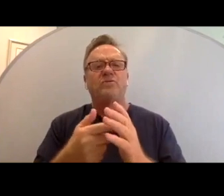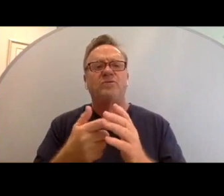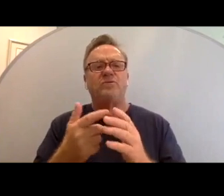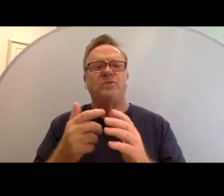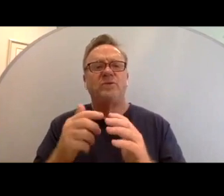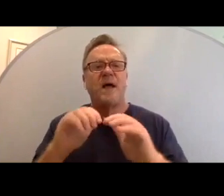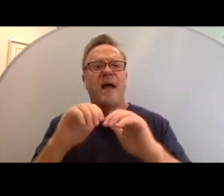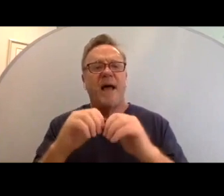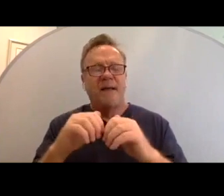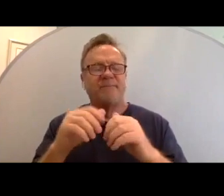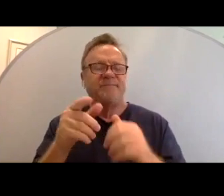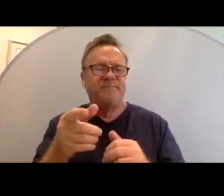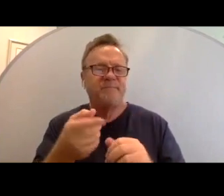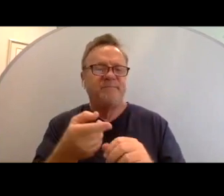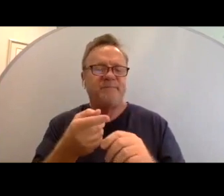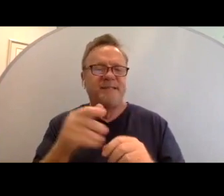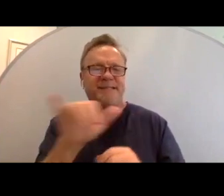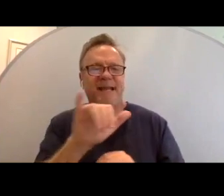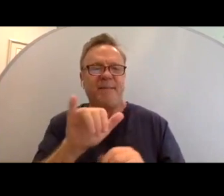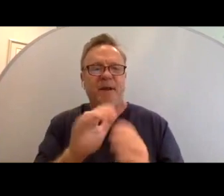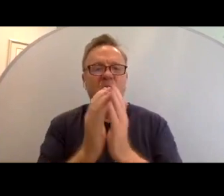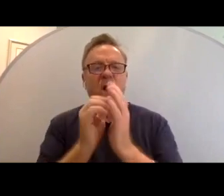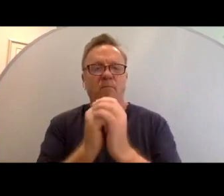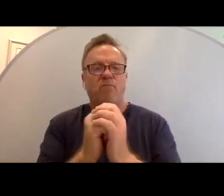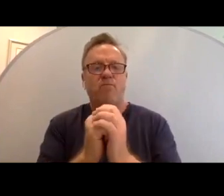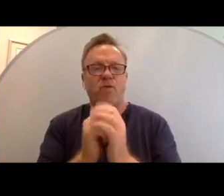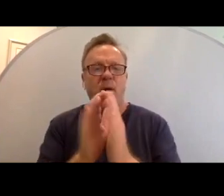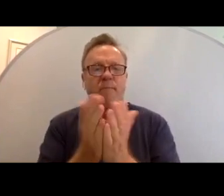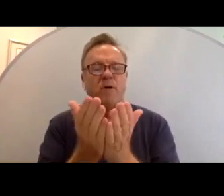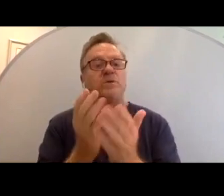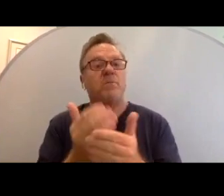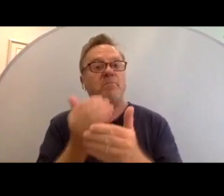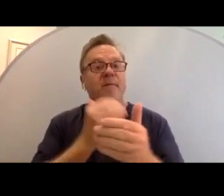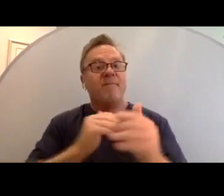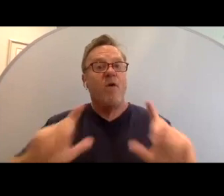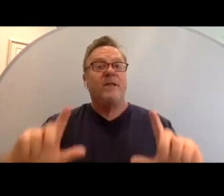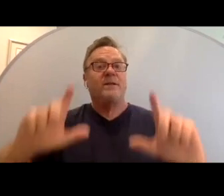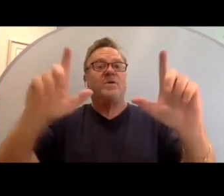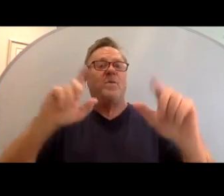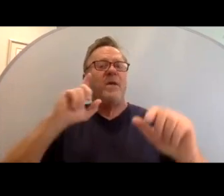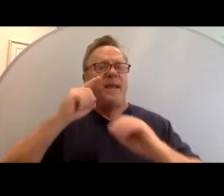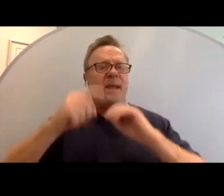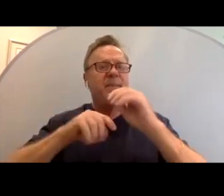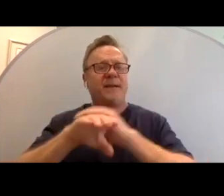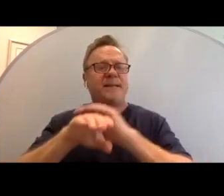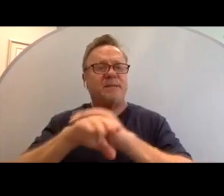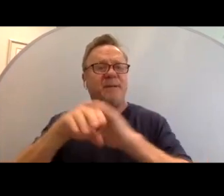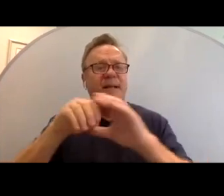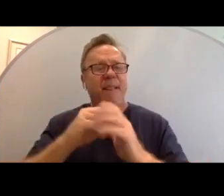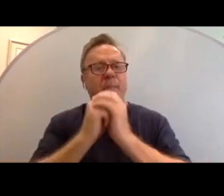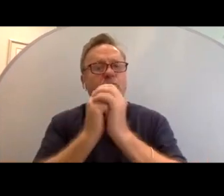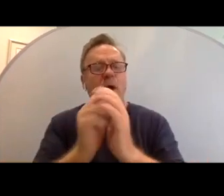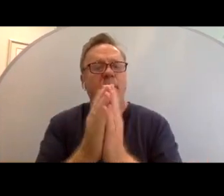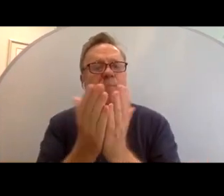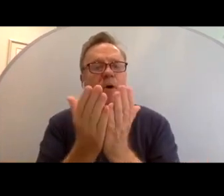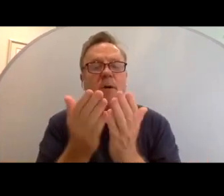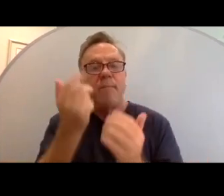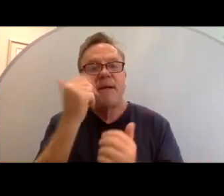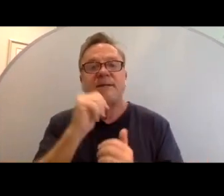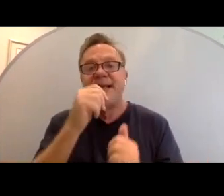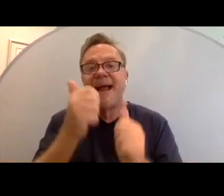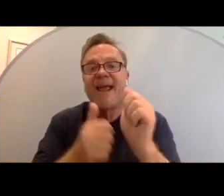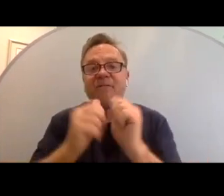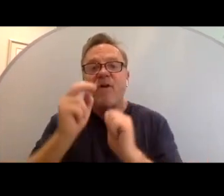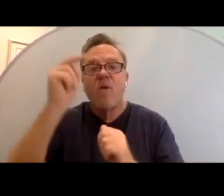our prayer books. So, already, even before screens, we were thinking about accessibility in our prayer books, because not every North American